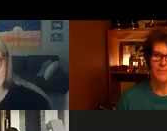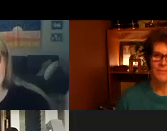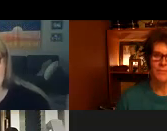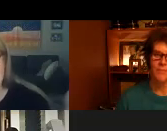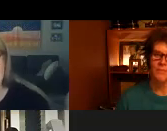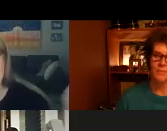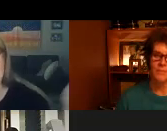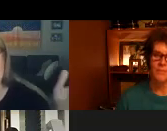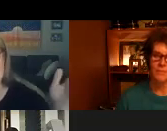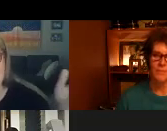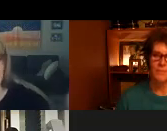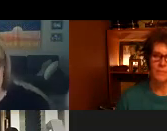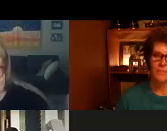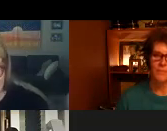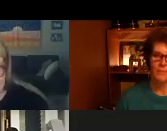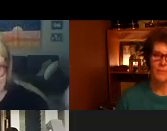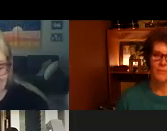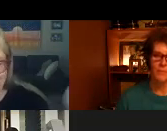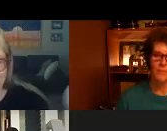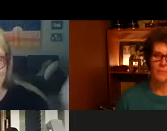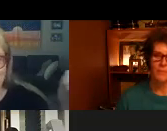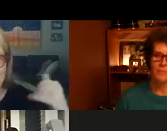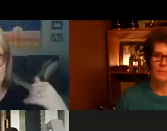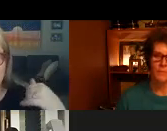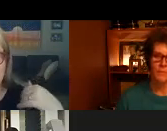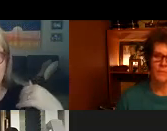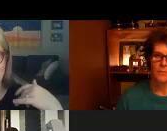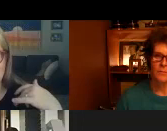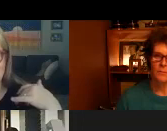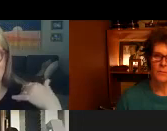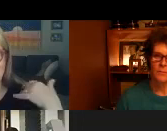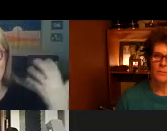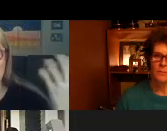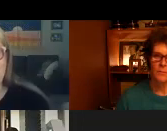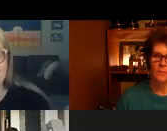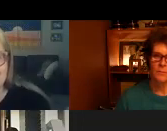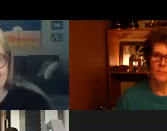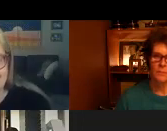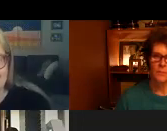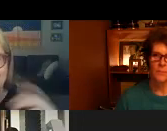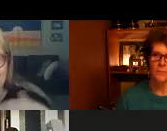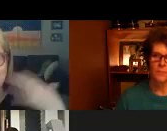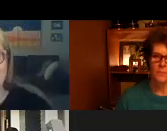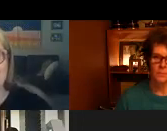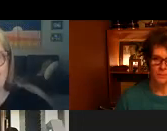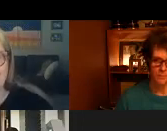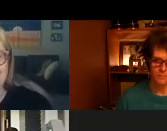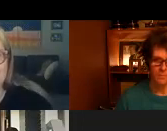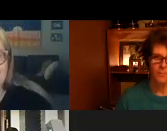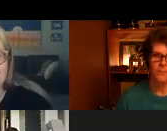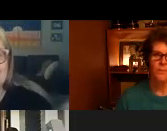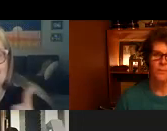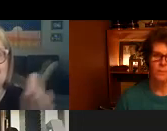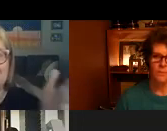should be really individualized every single item on that iep should be organically um